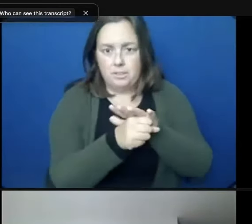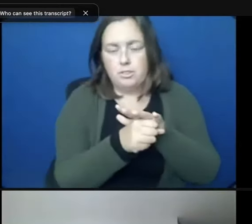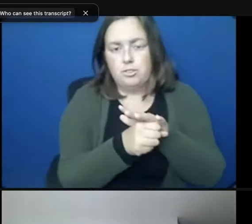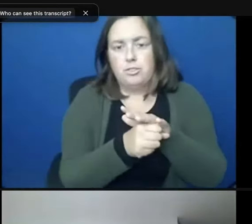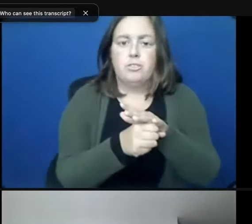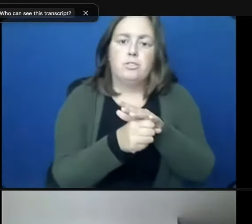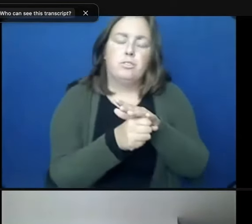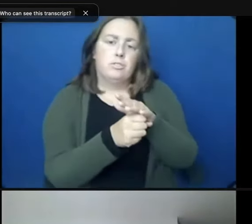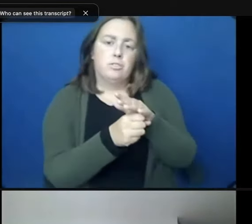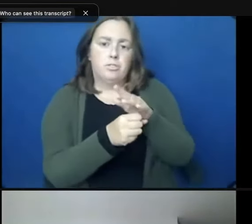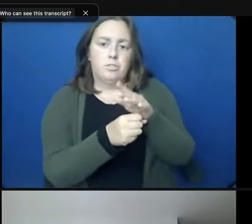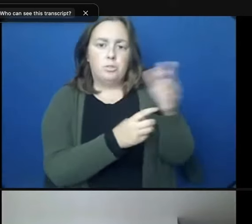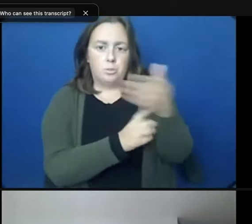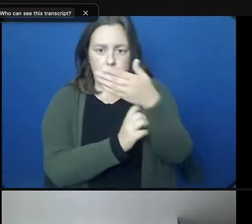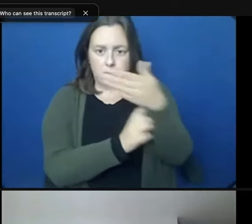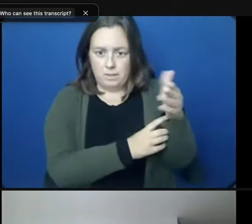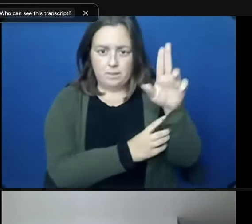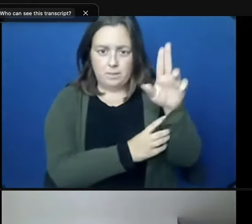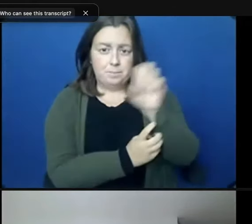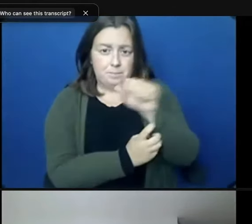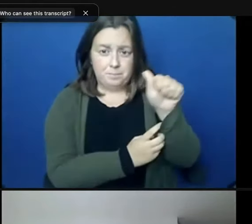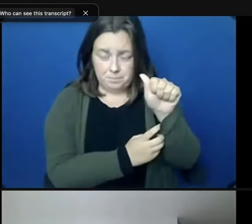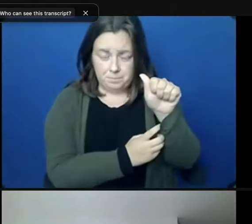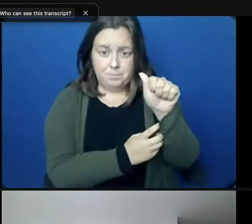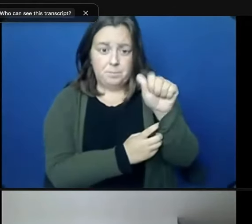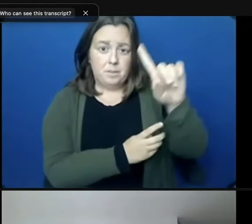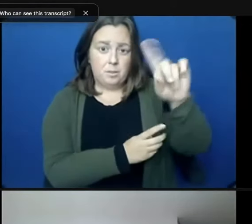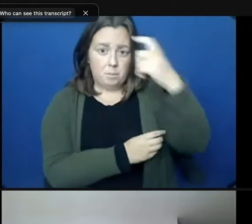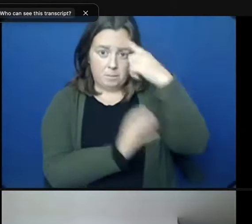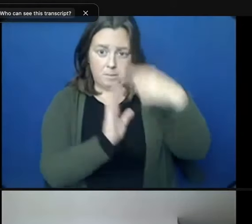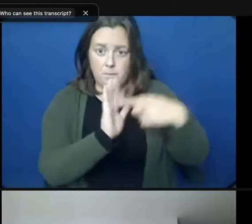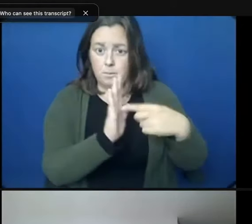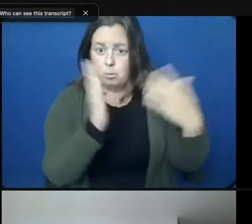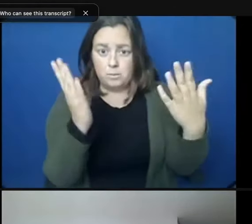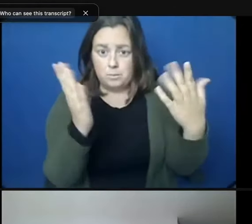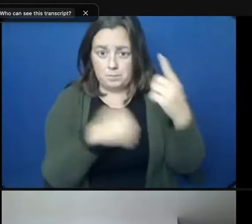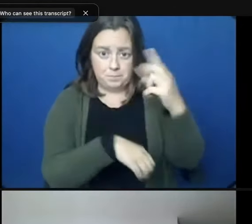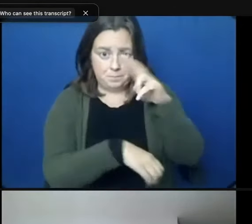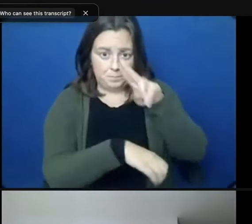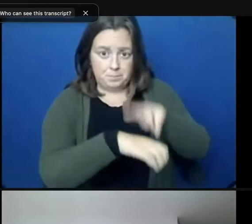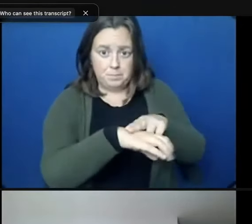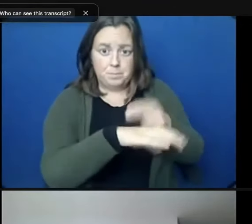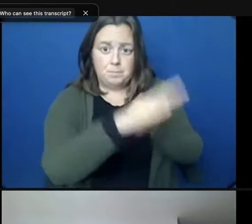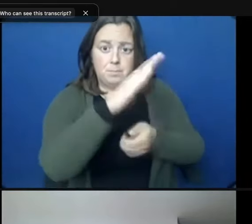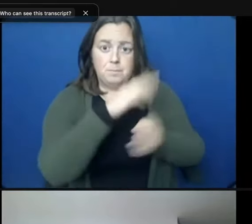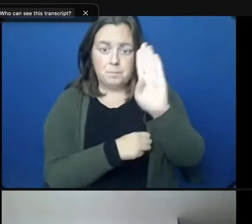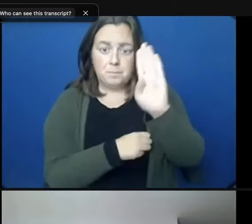Pledge of Allegiance is 2-6-7-0-0-0-0-0-0-0-0-0